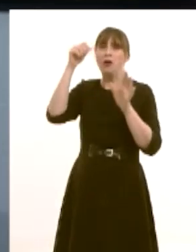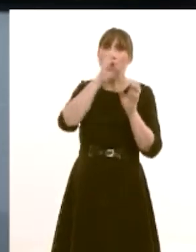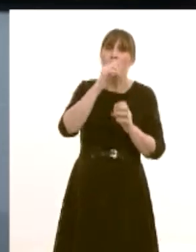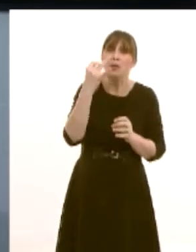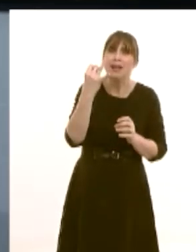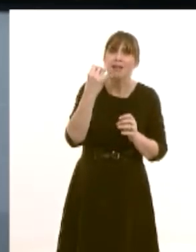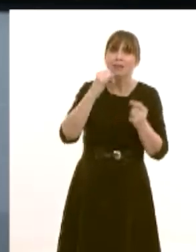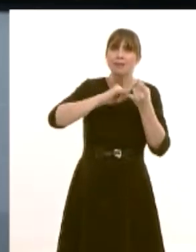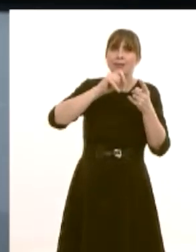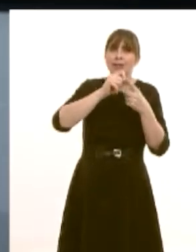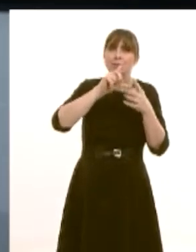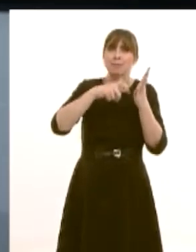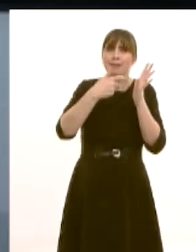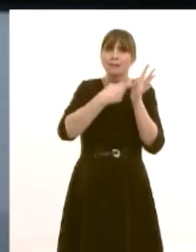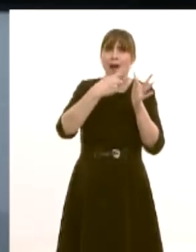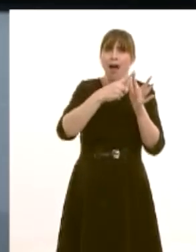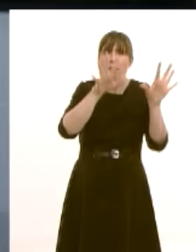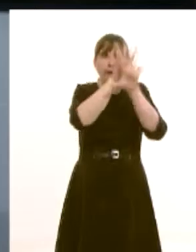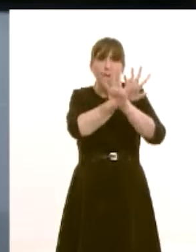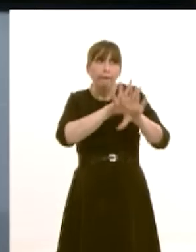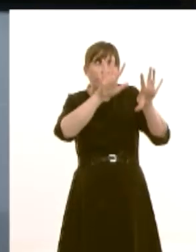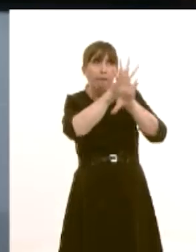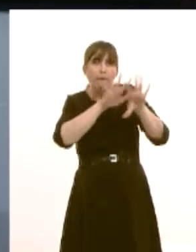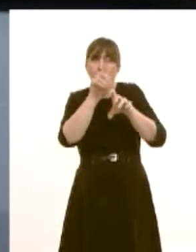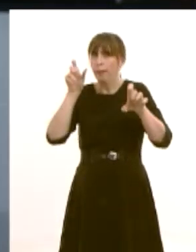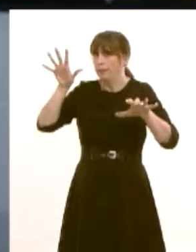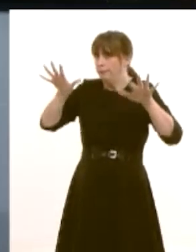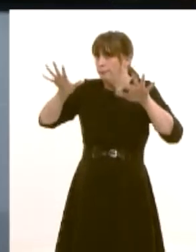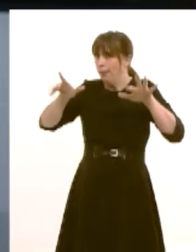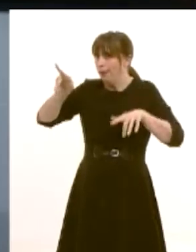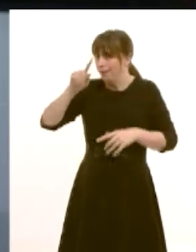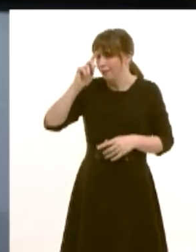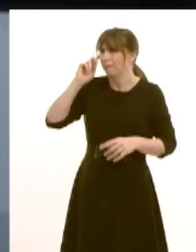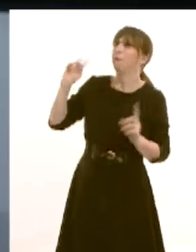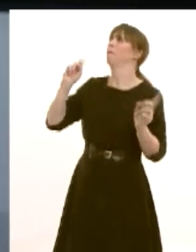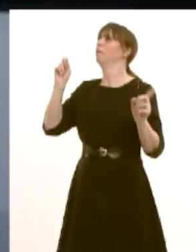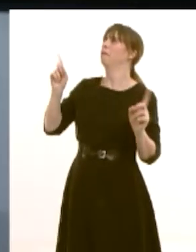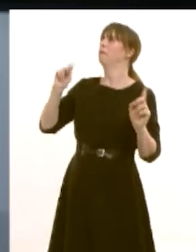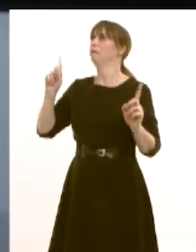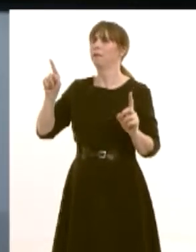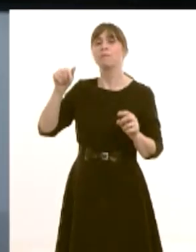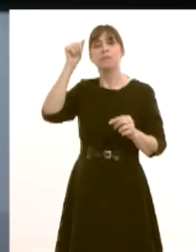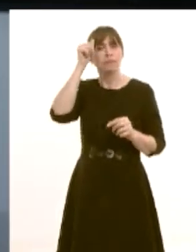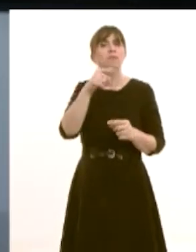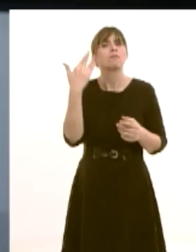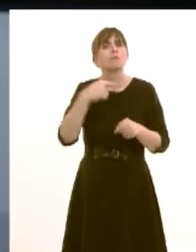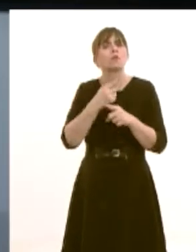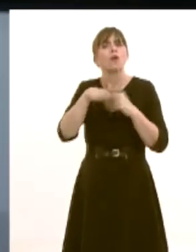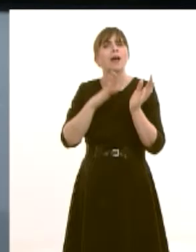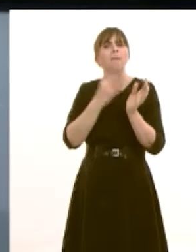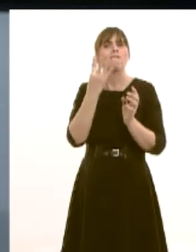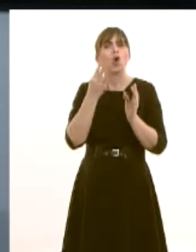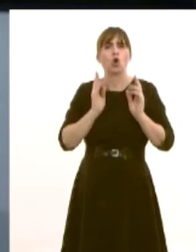but sometimes it seems to be getting there andrewarty davis has asked you about the ballooning costs of the m4 black route today